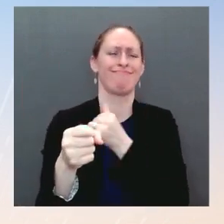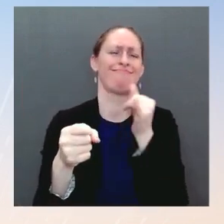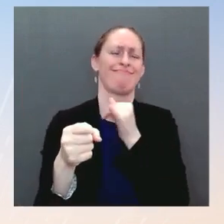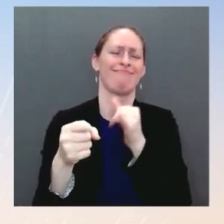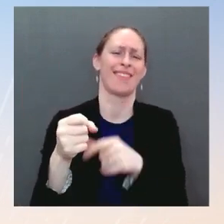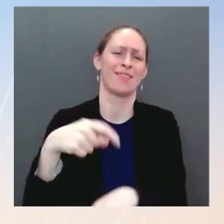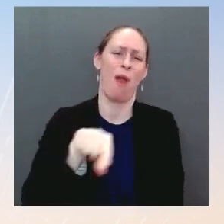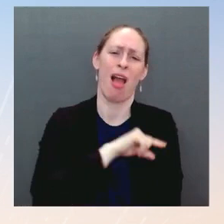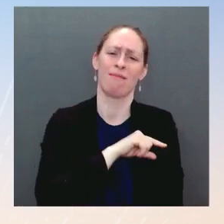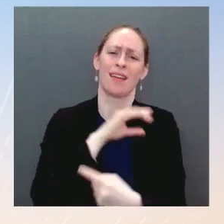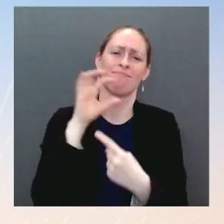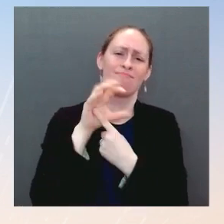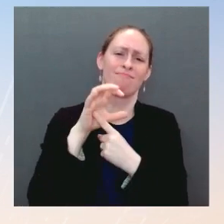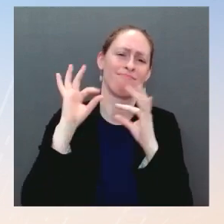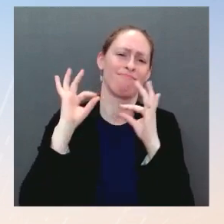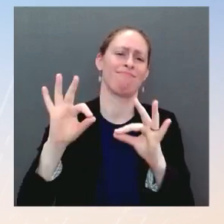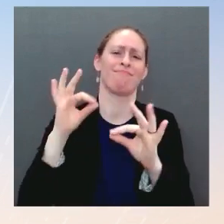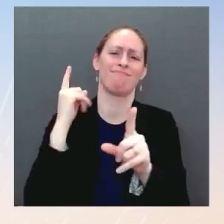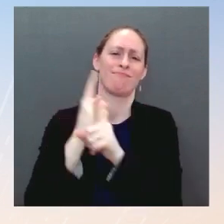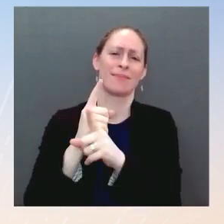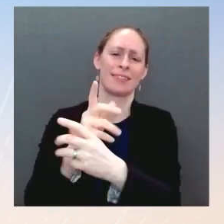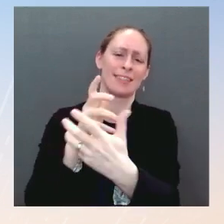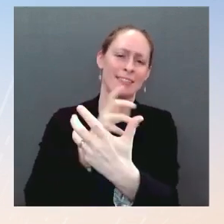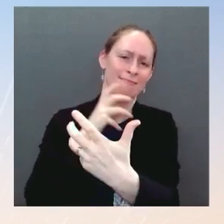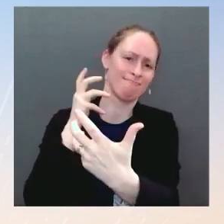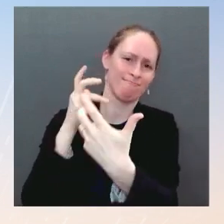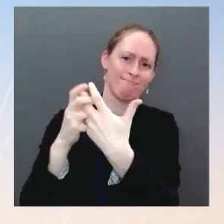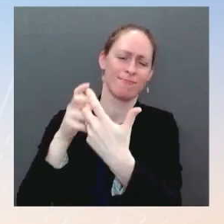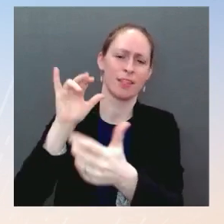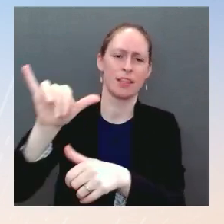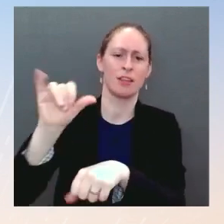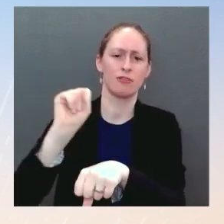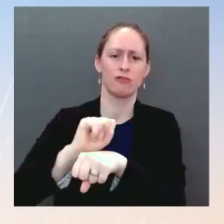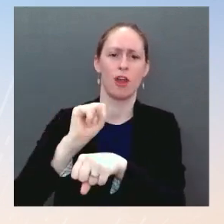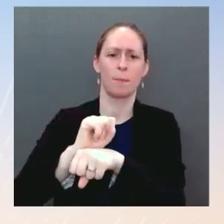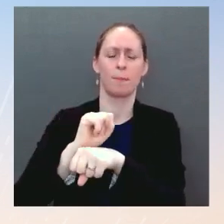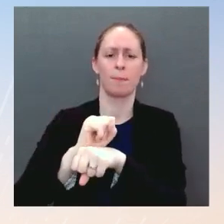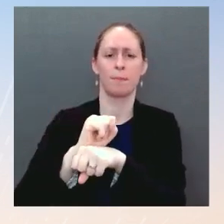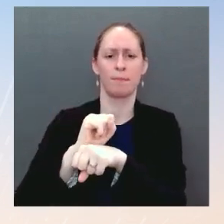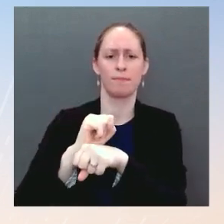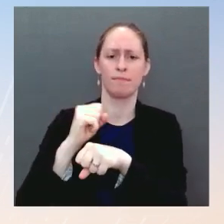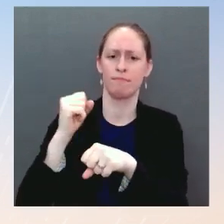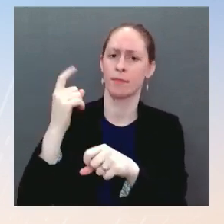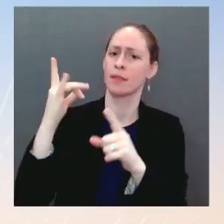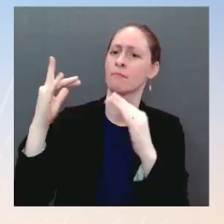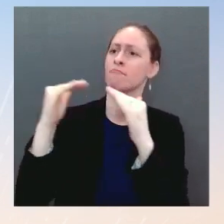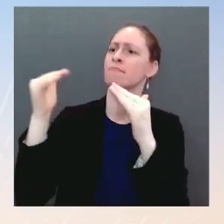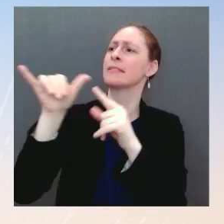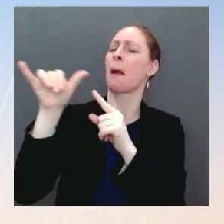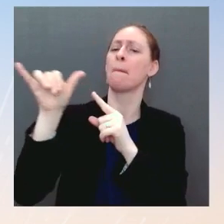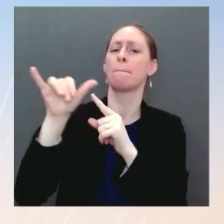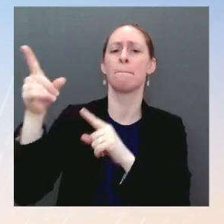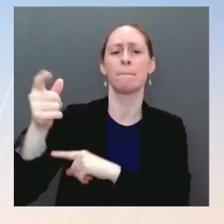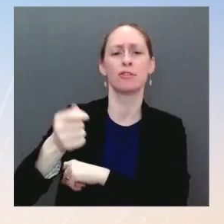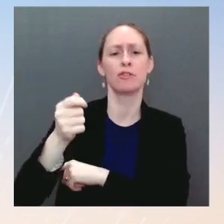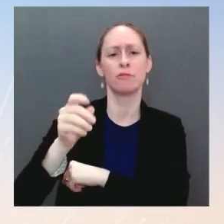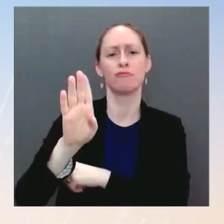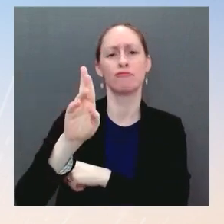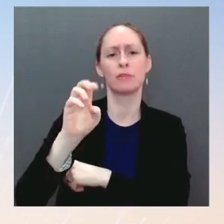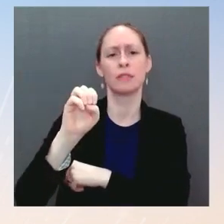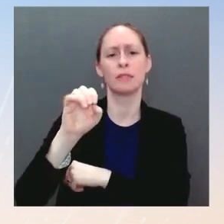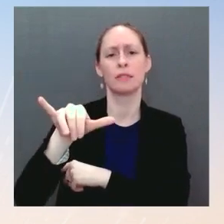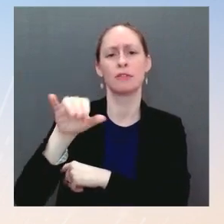excellency of Justice Breyer's legacy, somebody with character, experience, and integrity. And it will be a rigorous